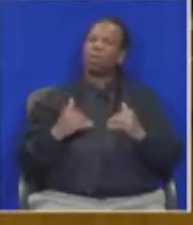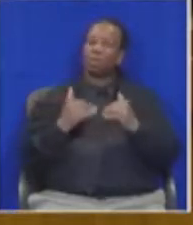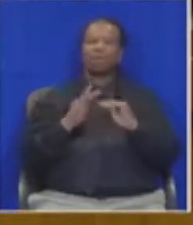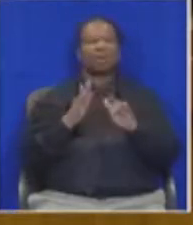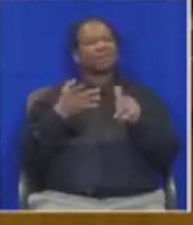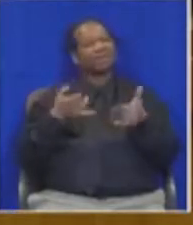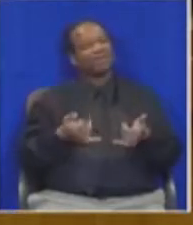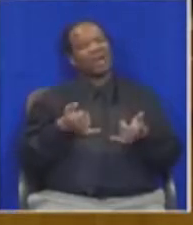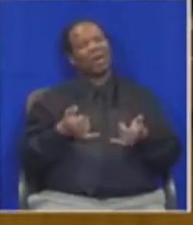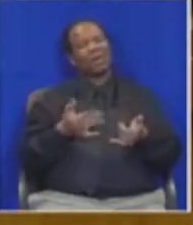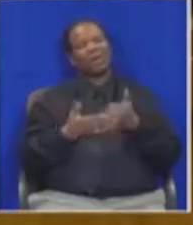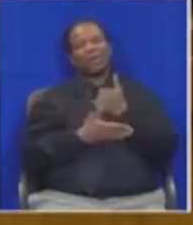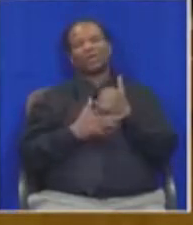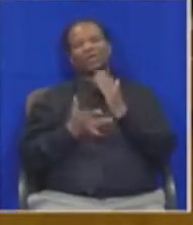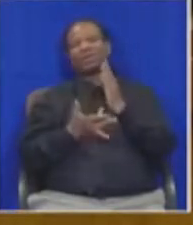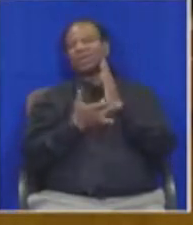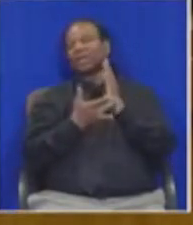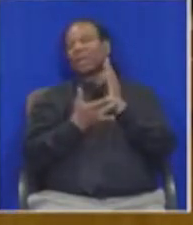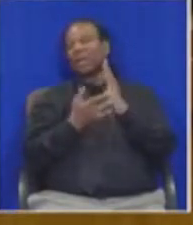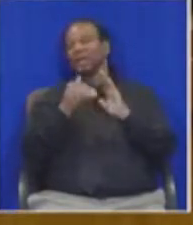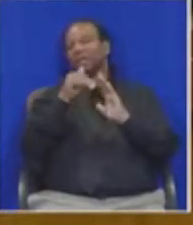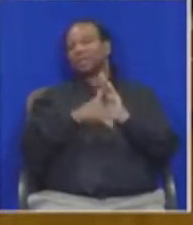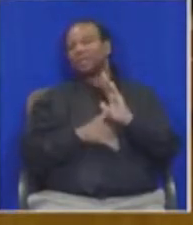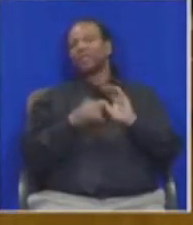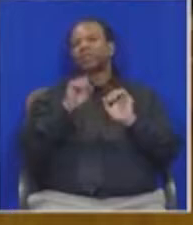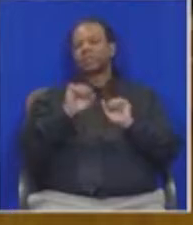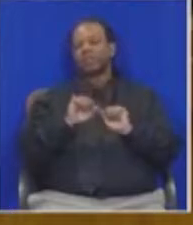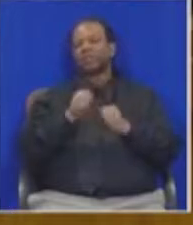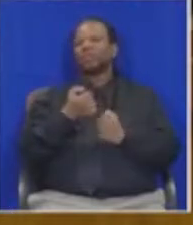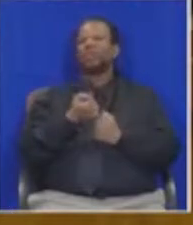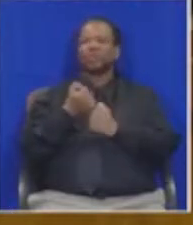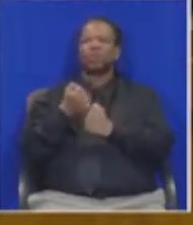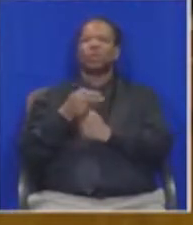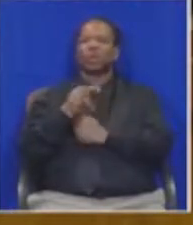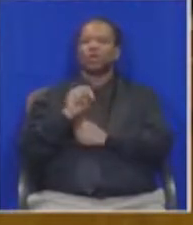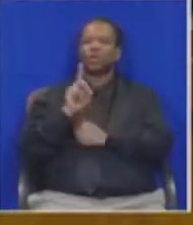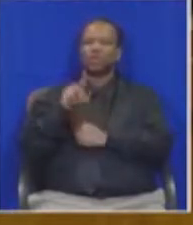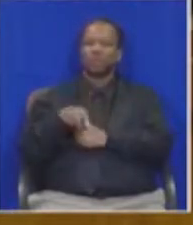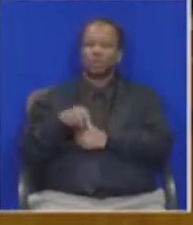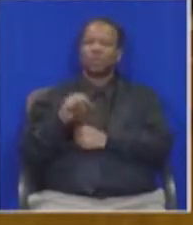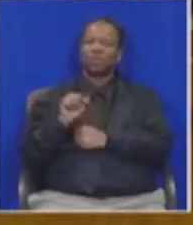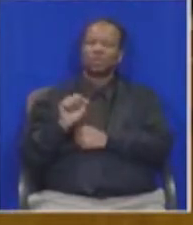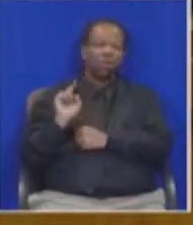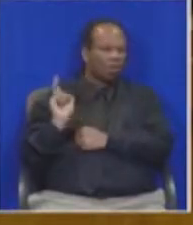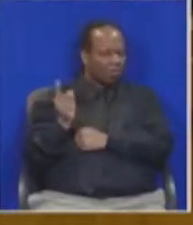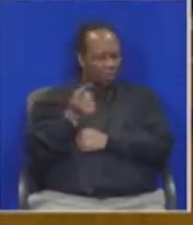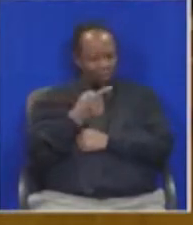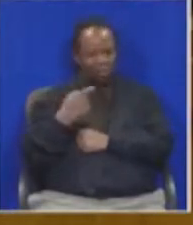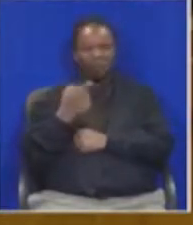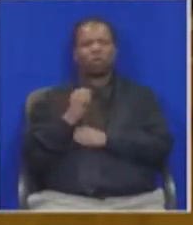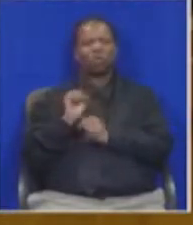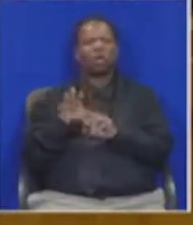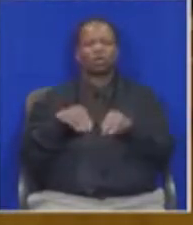We are on record for supporting the National Development Plan. It was accepted by most of this in the South and the broader South African